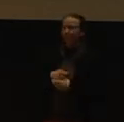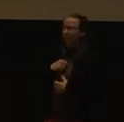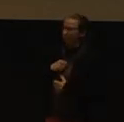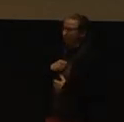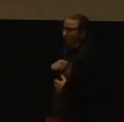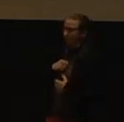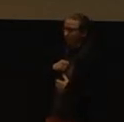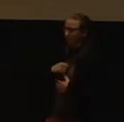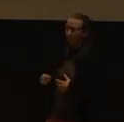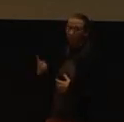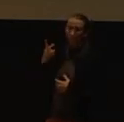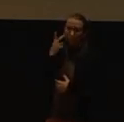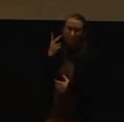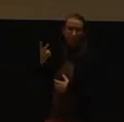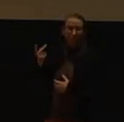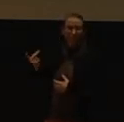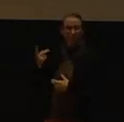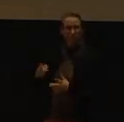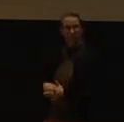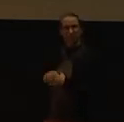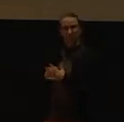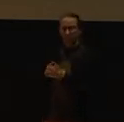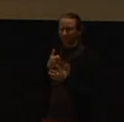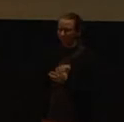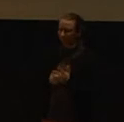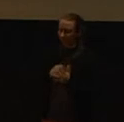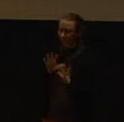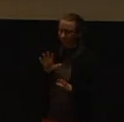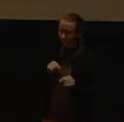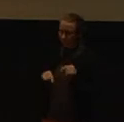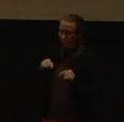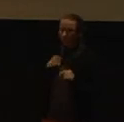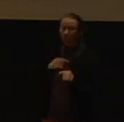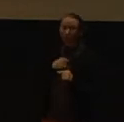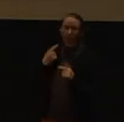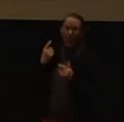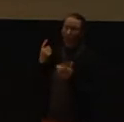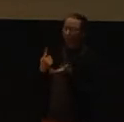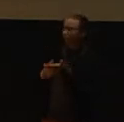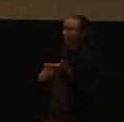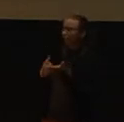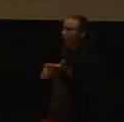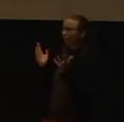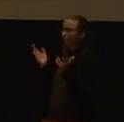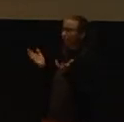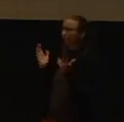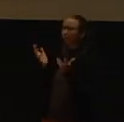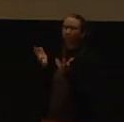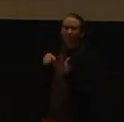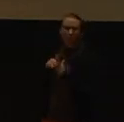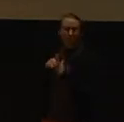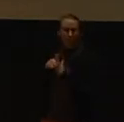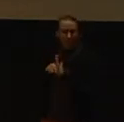So you see this lighthearted banter, I'm sorry, eventually became meaningful and intentional conversations